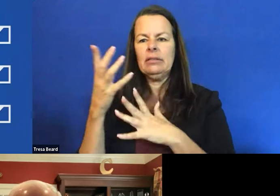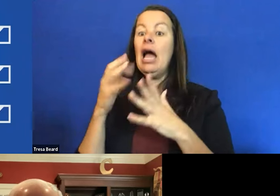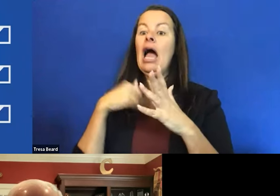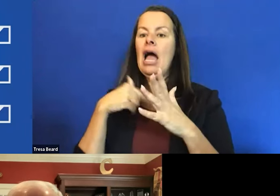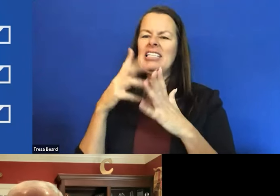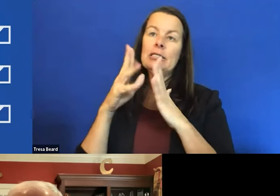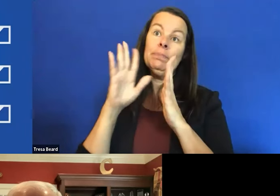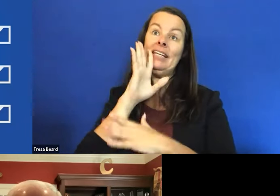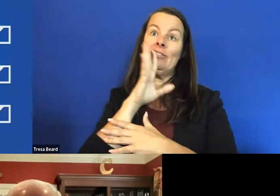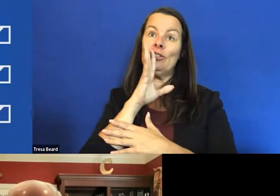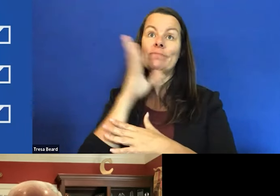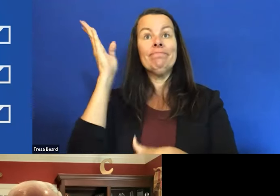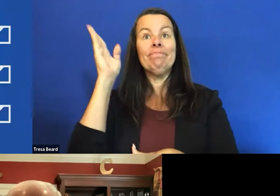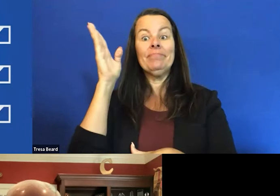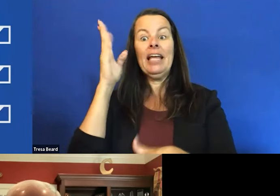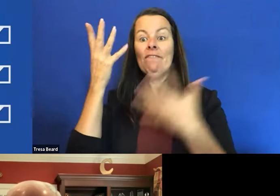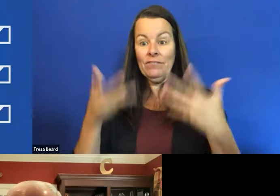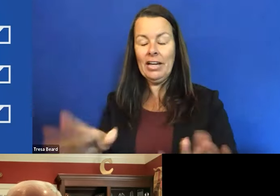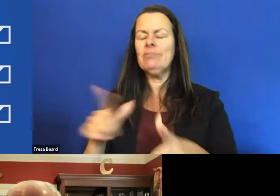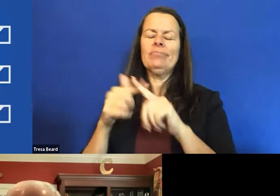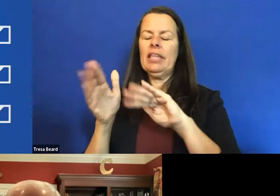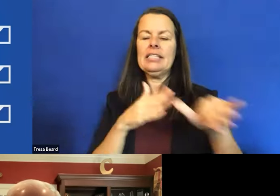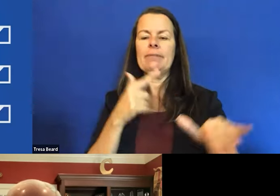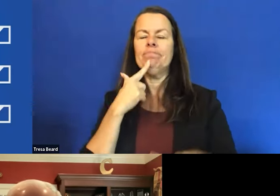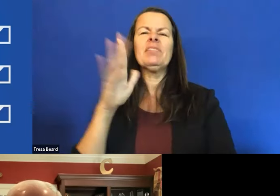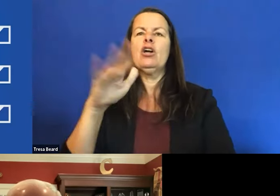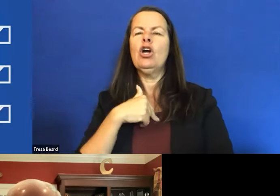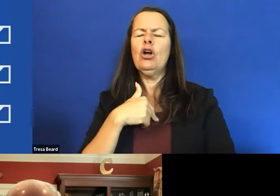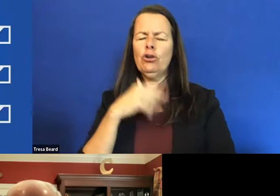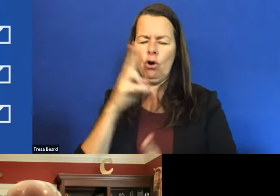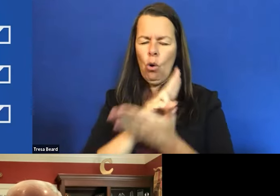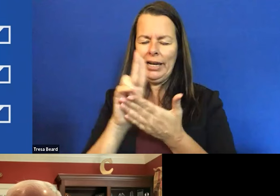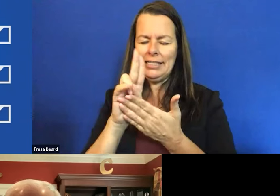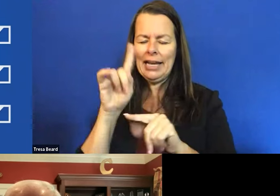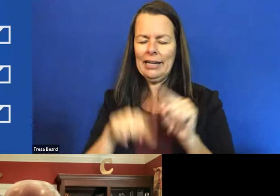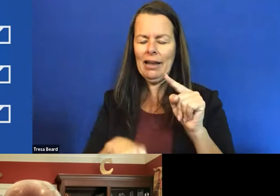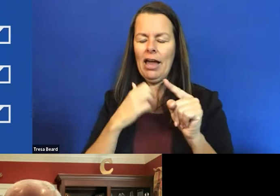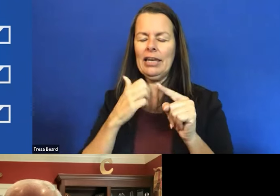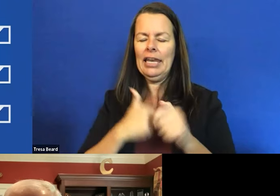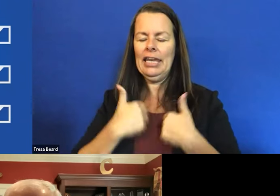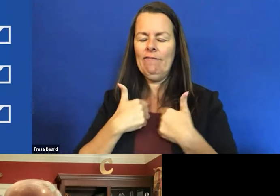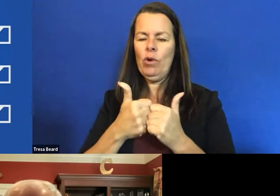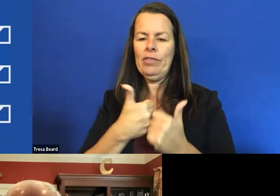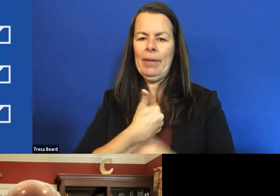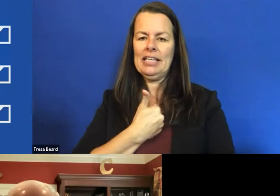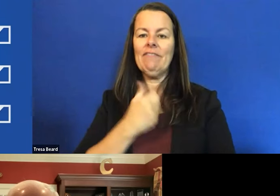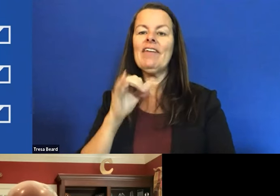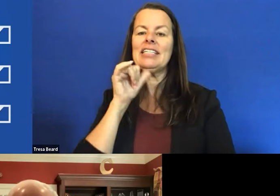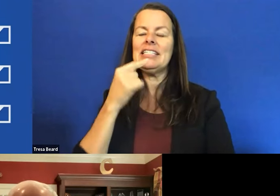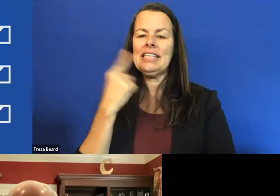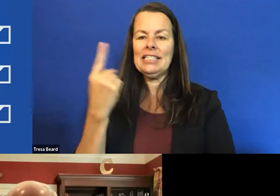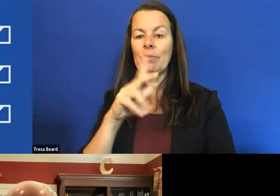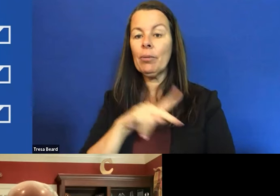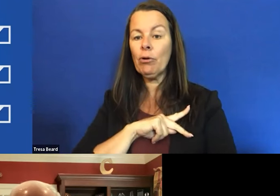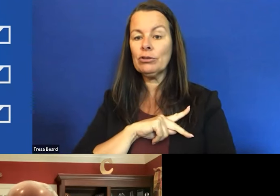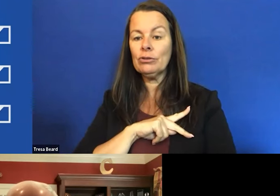it and I said, your holiness, I cannot live with myself if I, uh, didn't say something personal. Now his